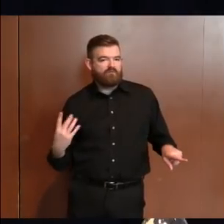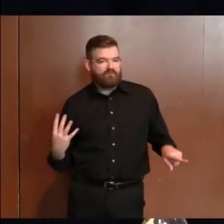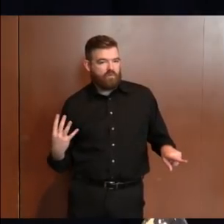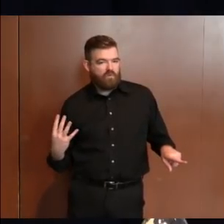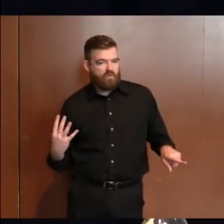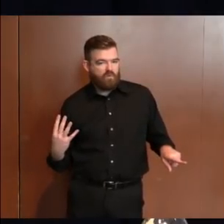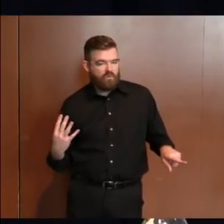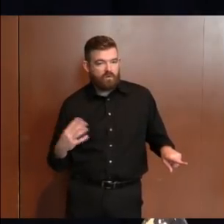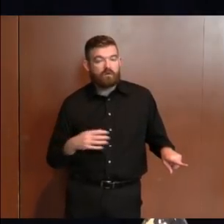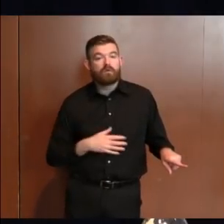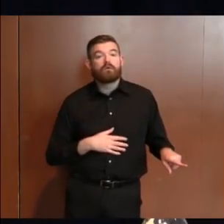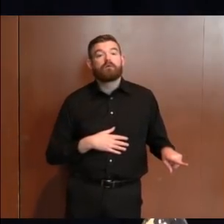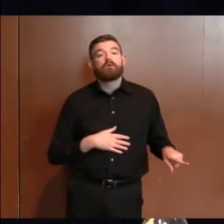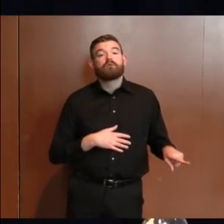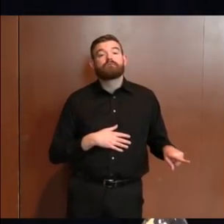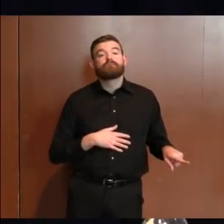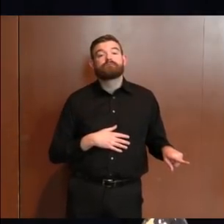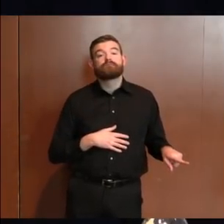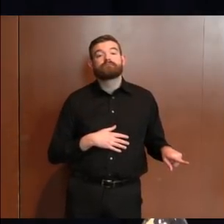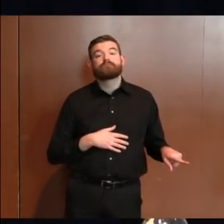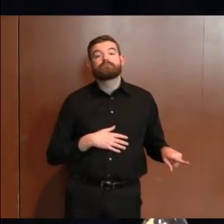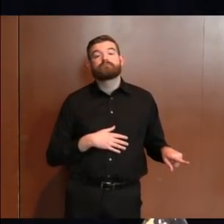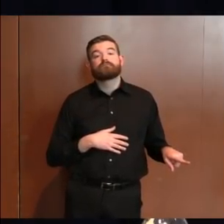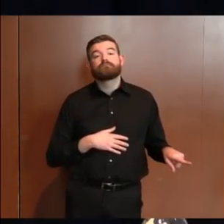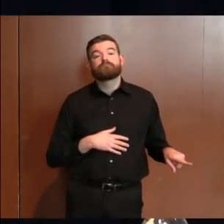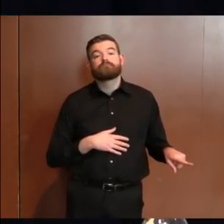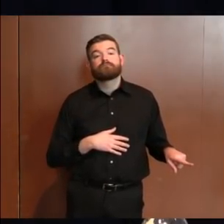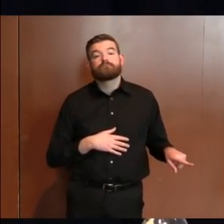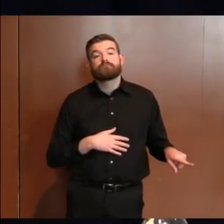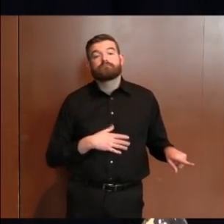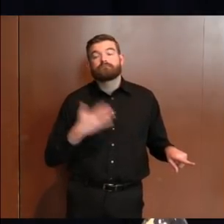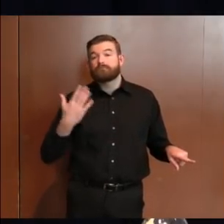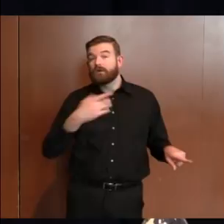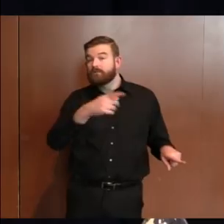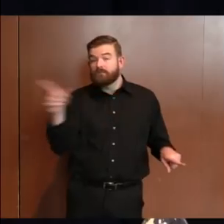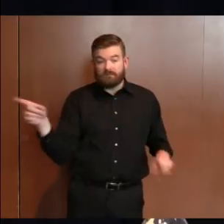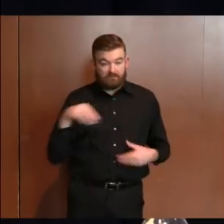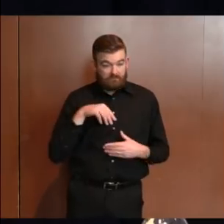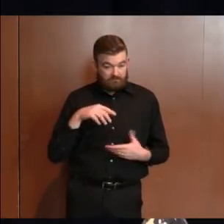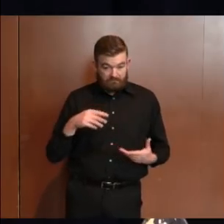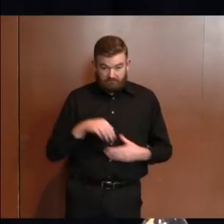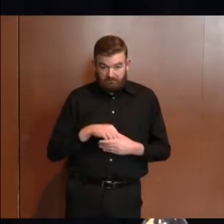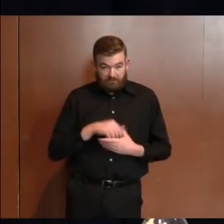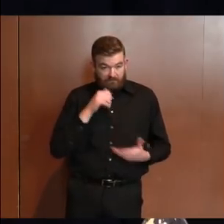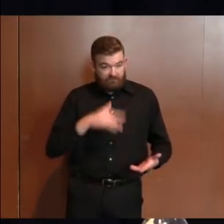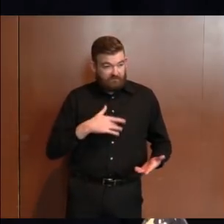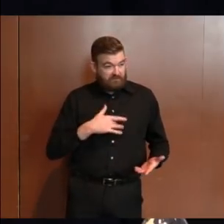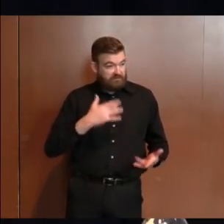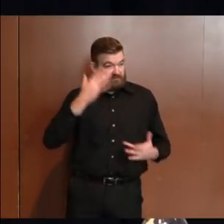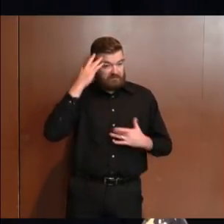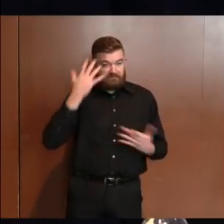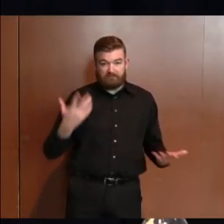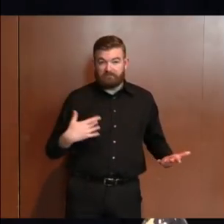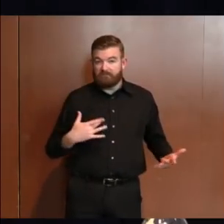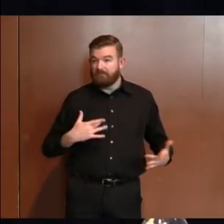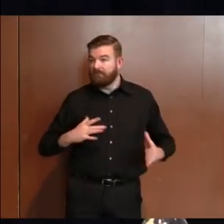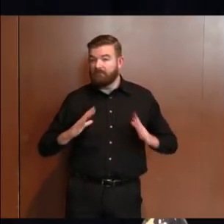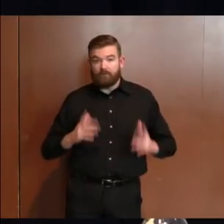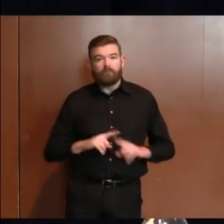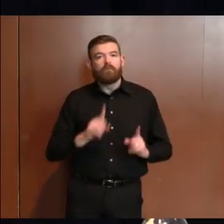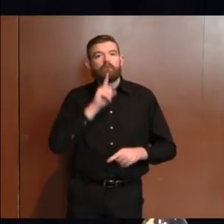so you may not feel sick, but it is possible that you could transmit COVID-19 to someone more vulnerable. We ask you